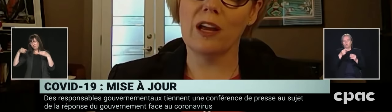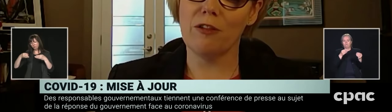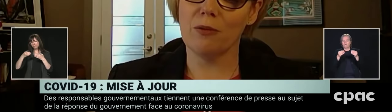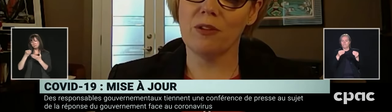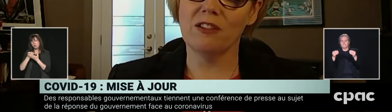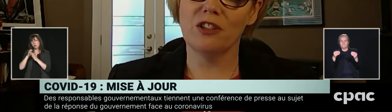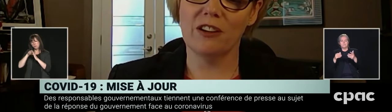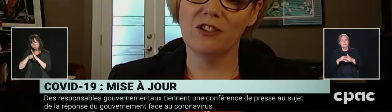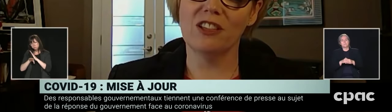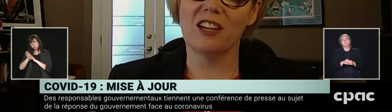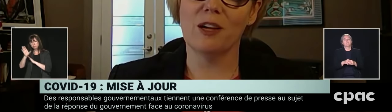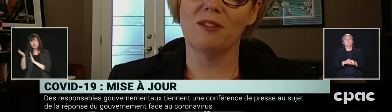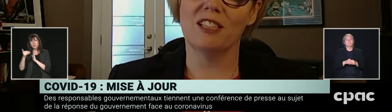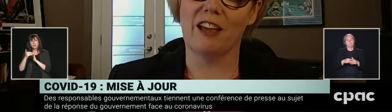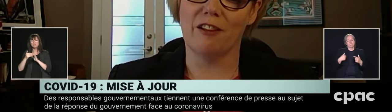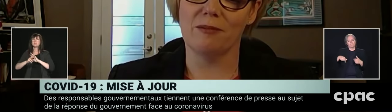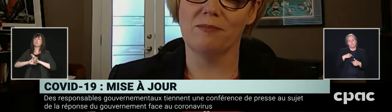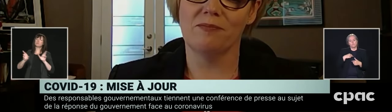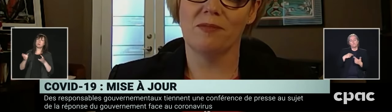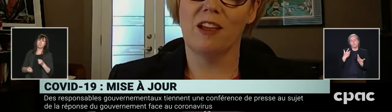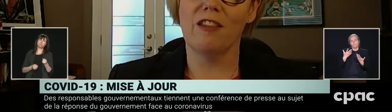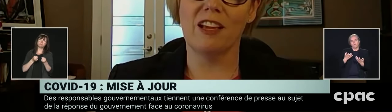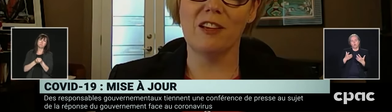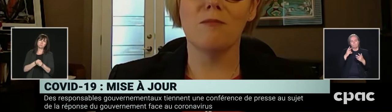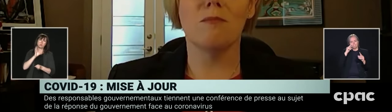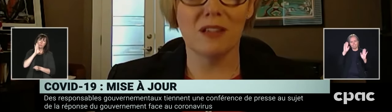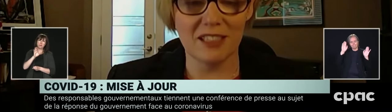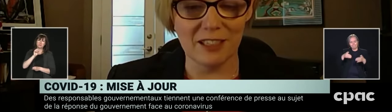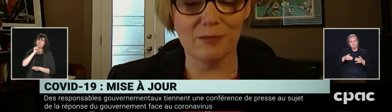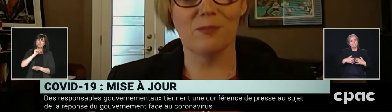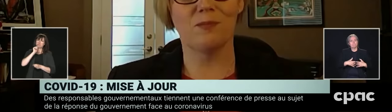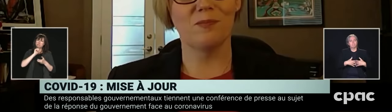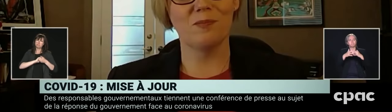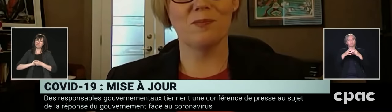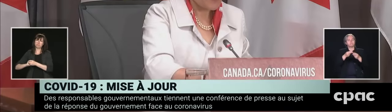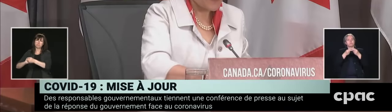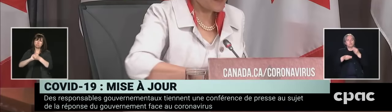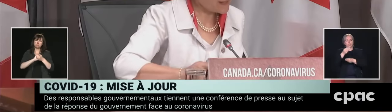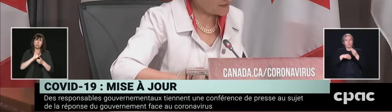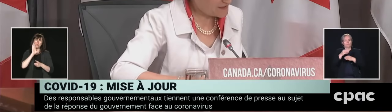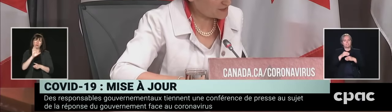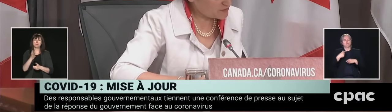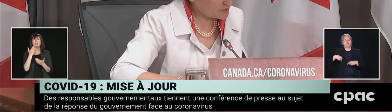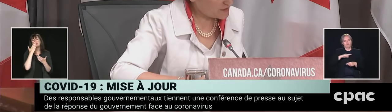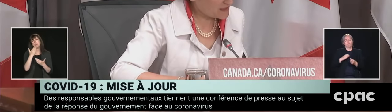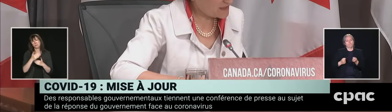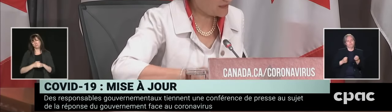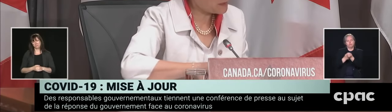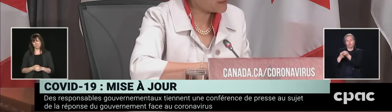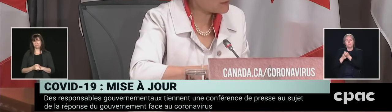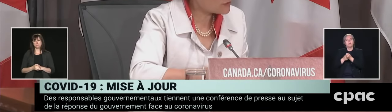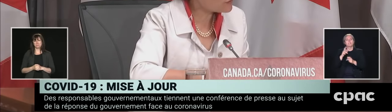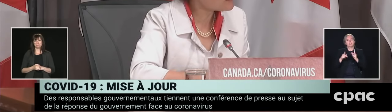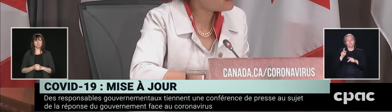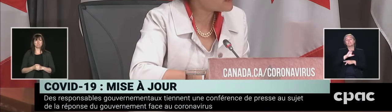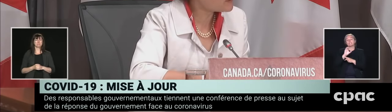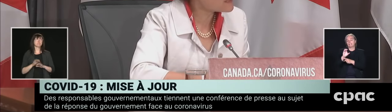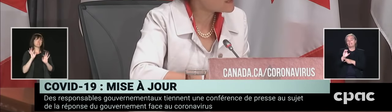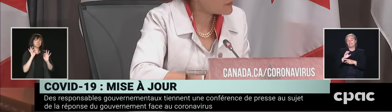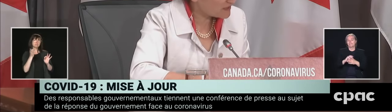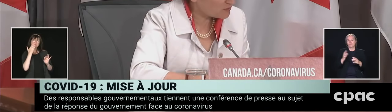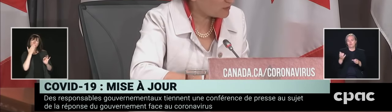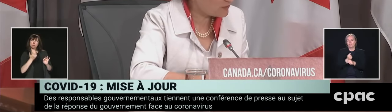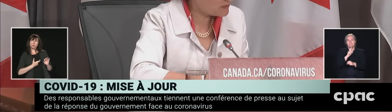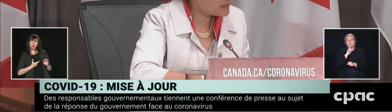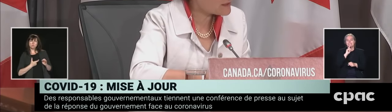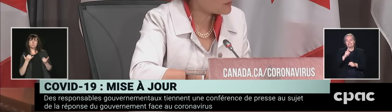We'll get through these challenging times together. Thank you. Merci. OK. Thank you, Carla. Et maintenant, je donne la parole